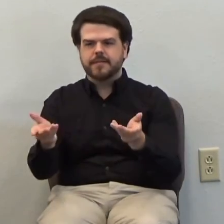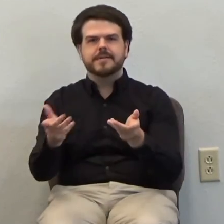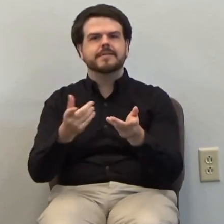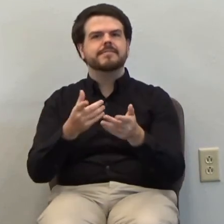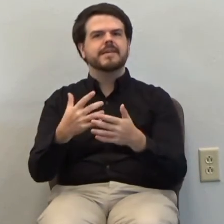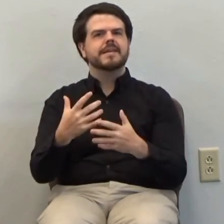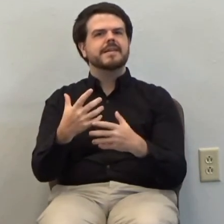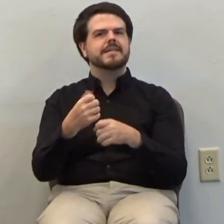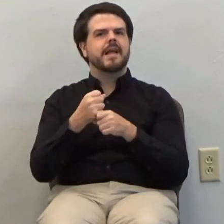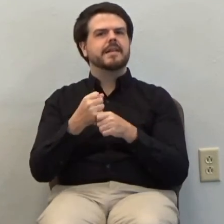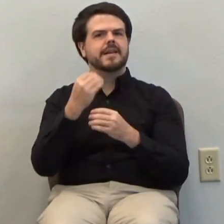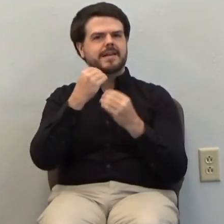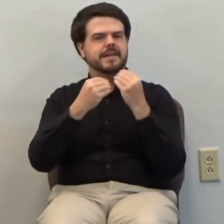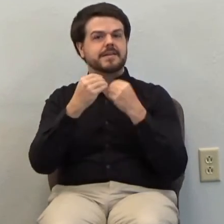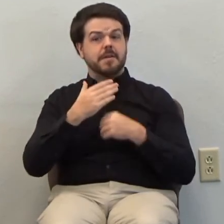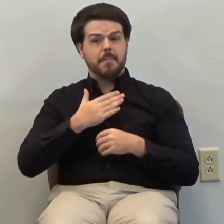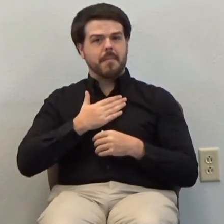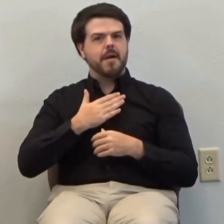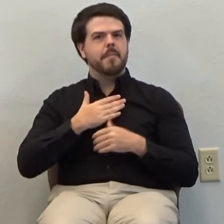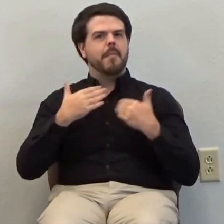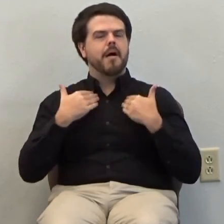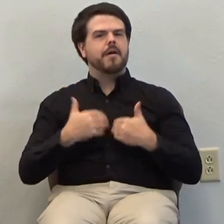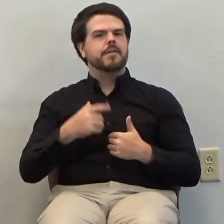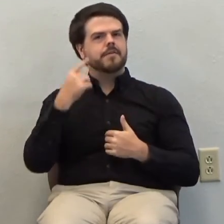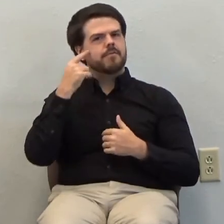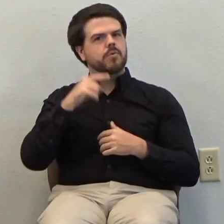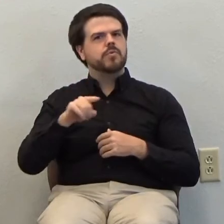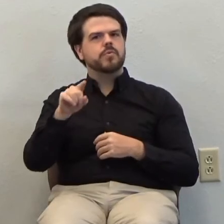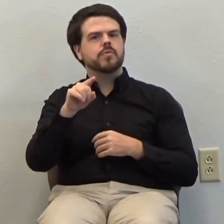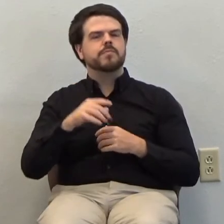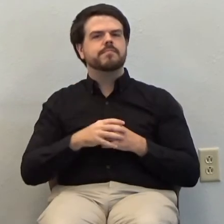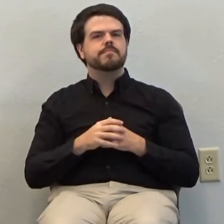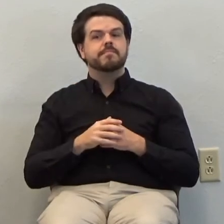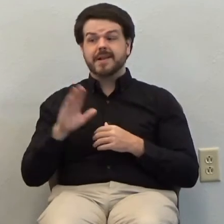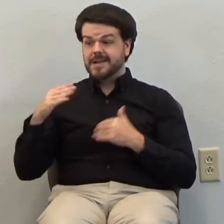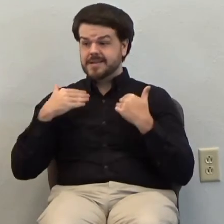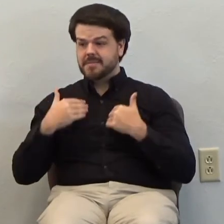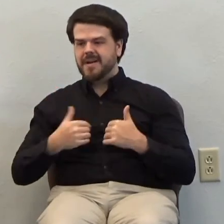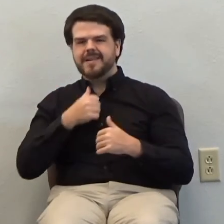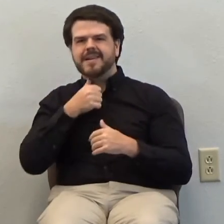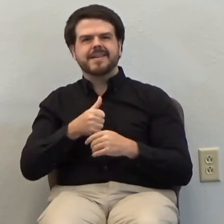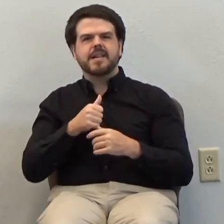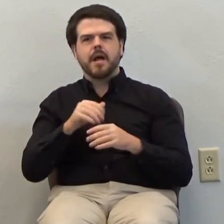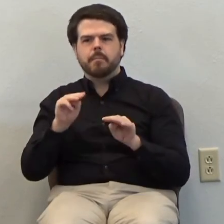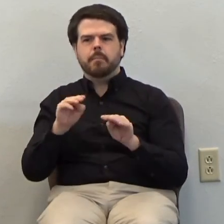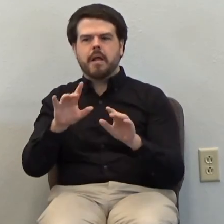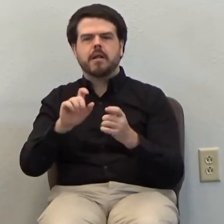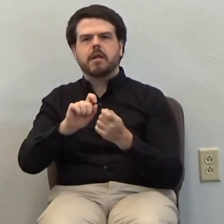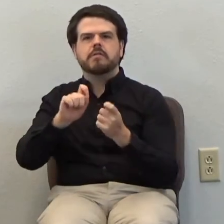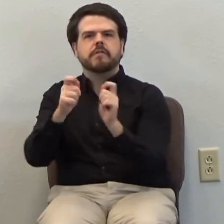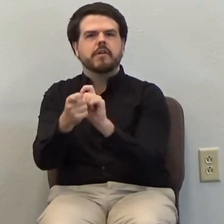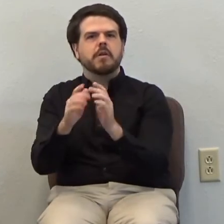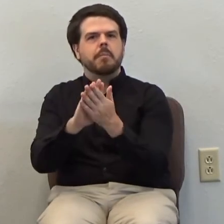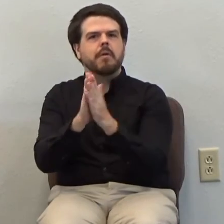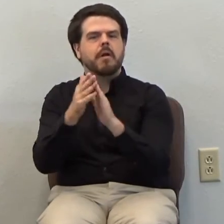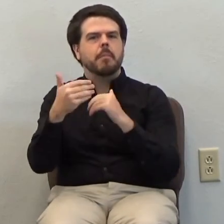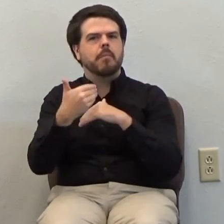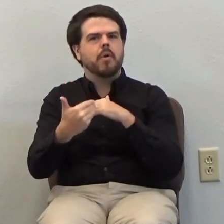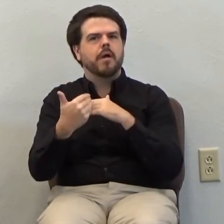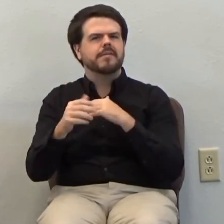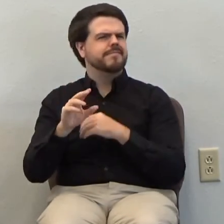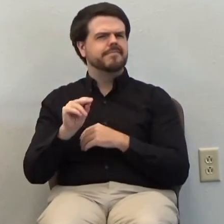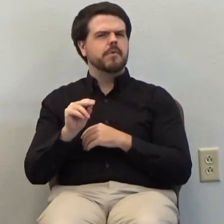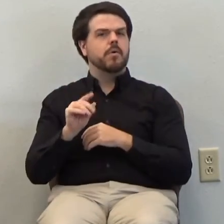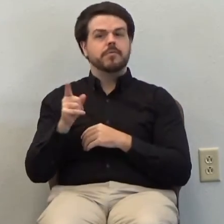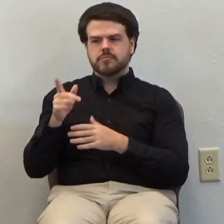and eat this is my body which is for you his body did not become the bread it remained the man Jesus Christ